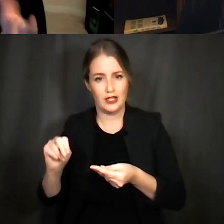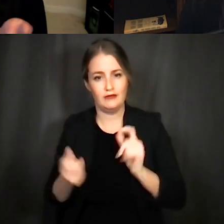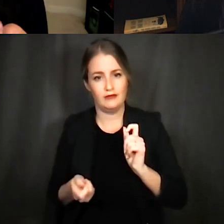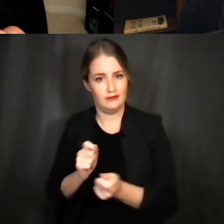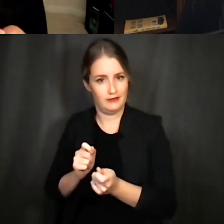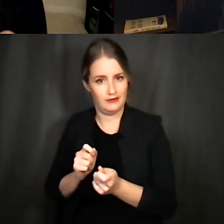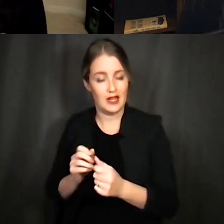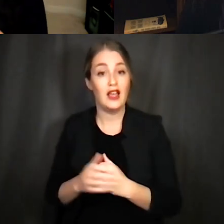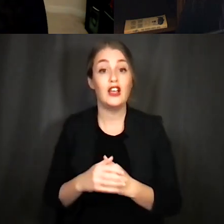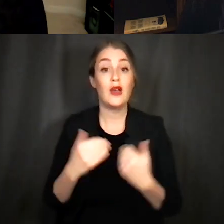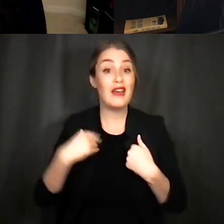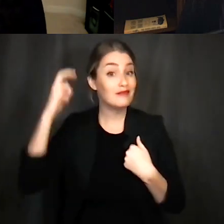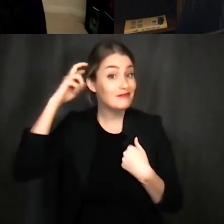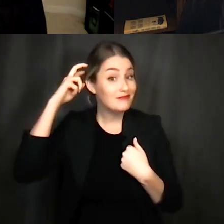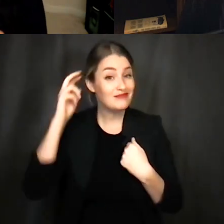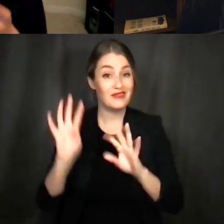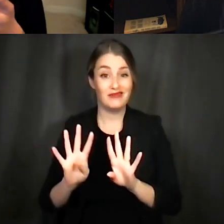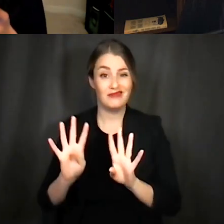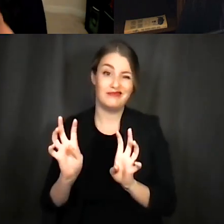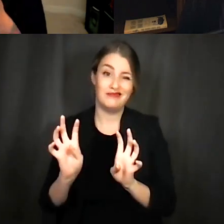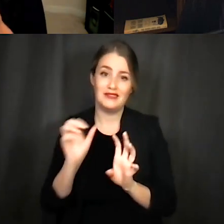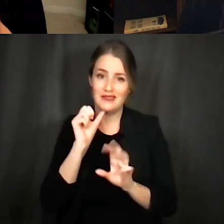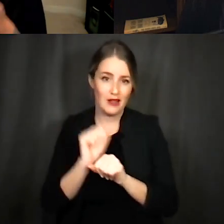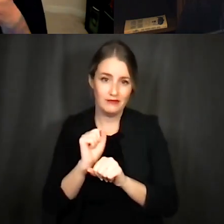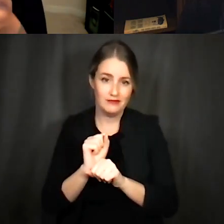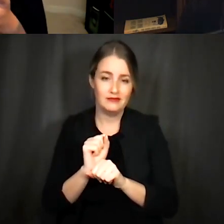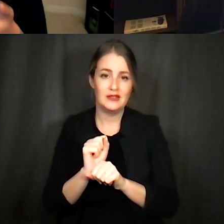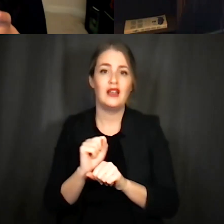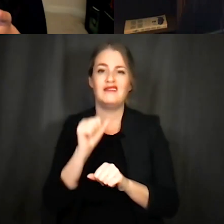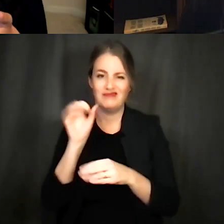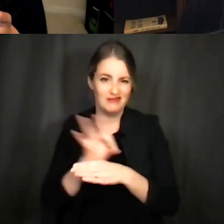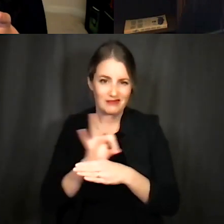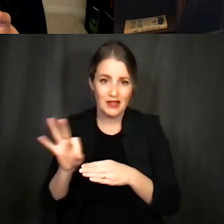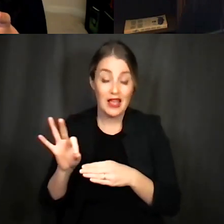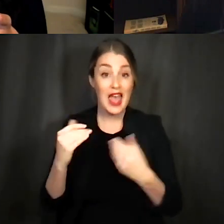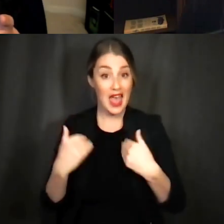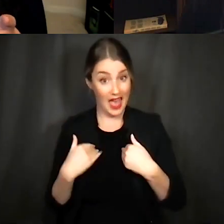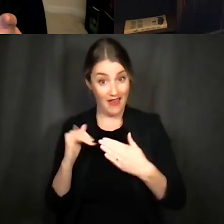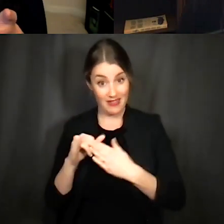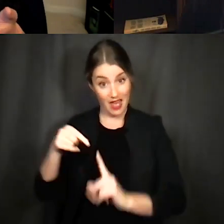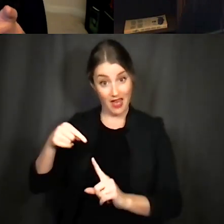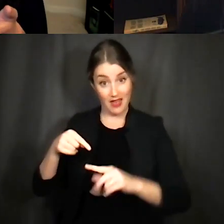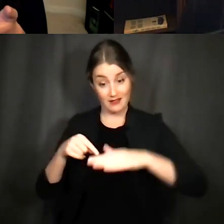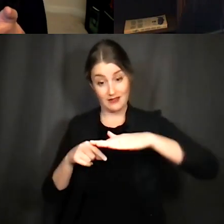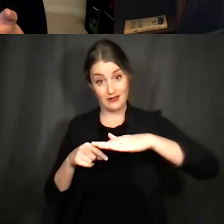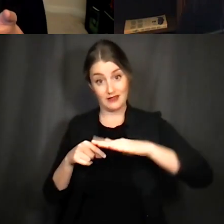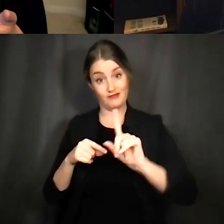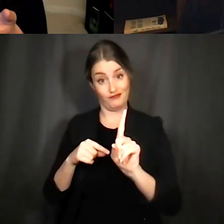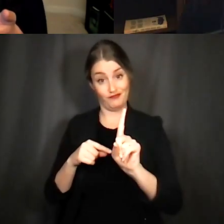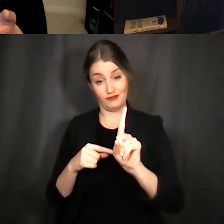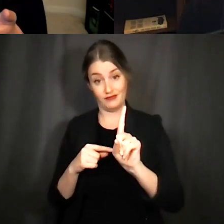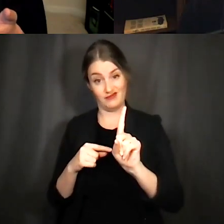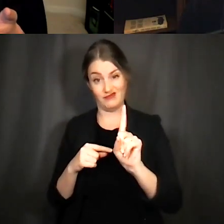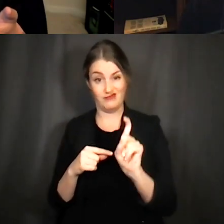and doesn't have functional hair cells if they still have the spiral ganglion neurons you basically bypass